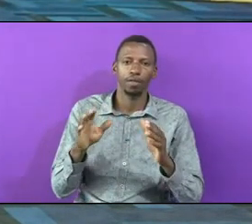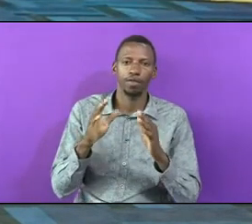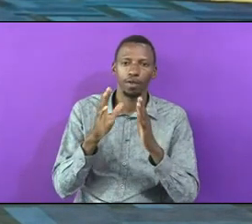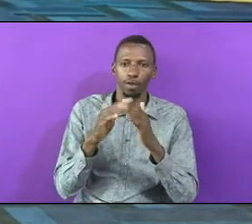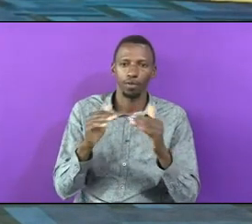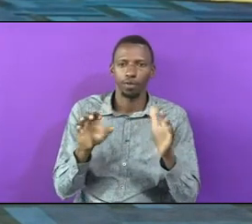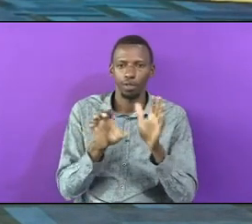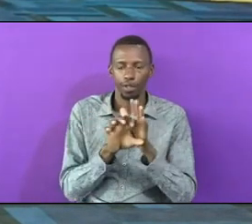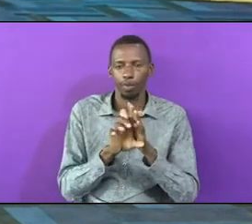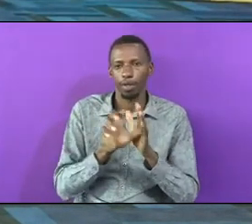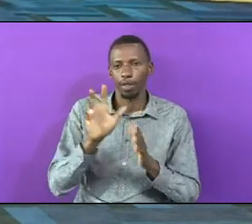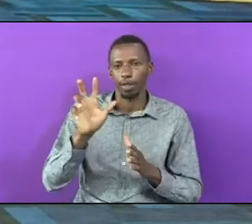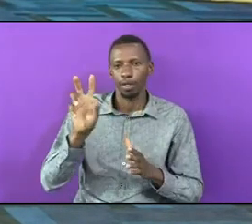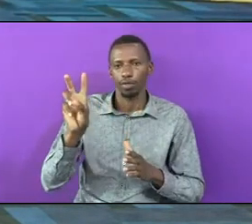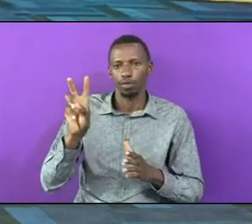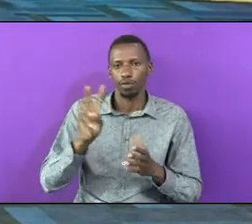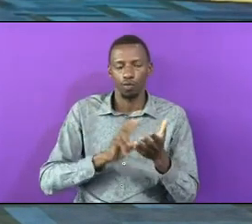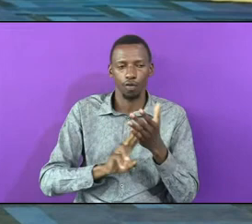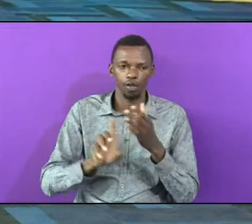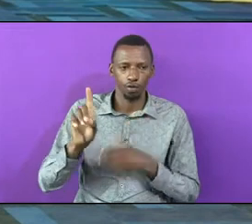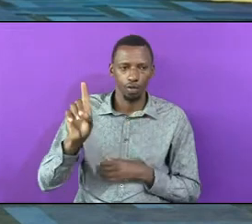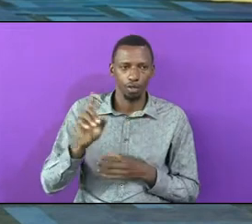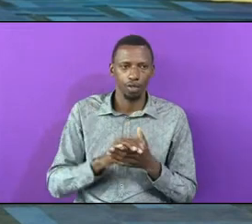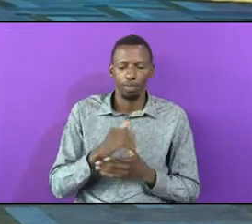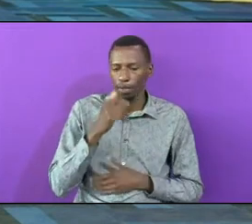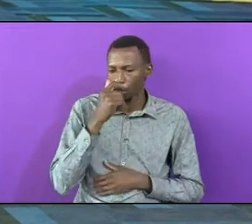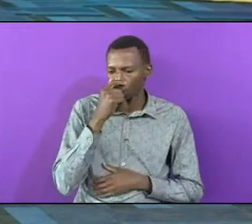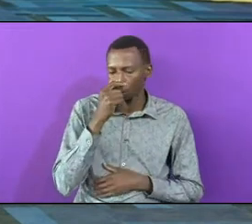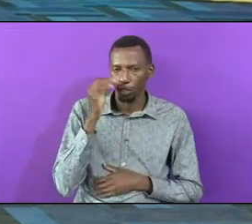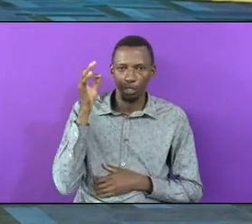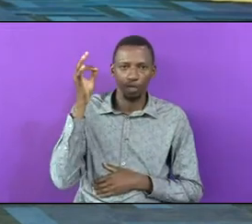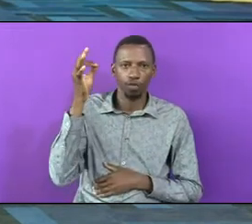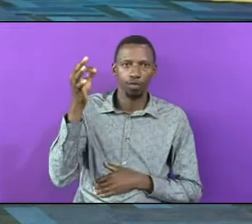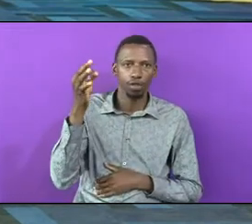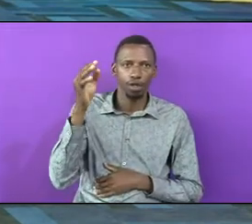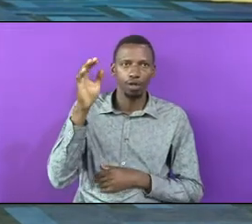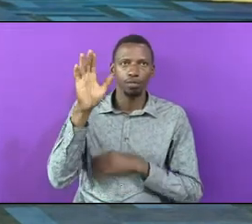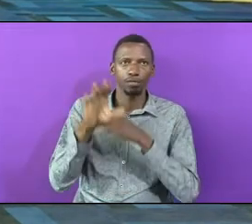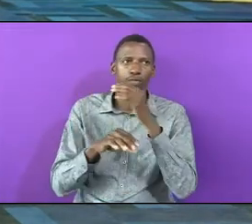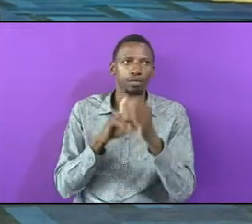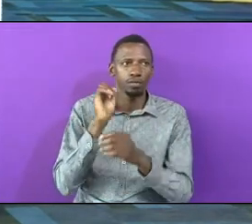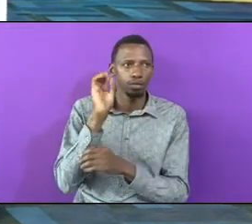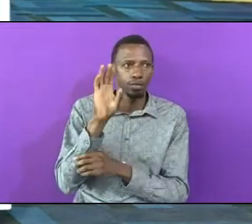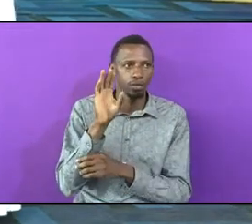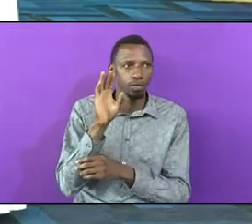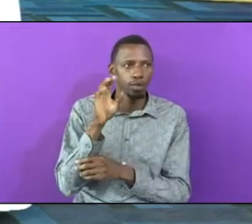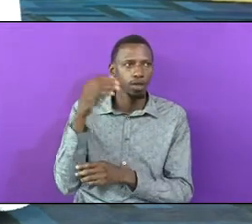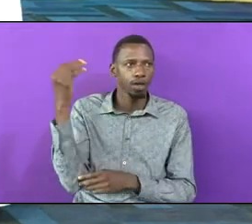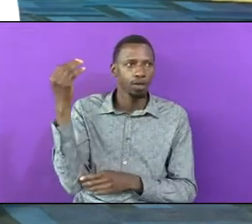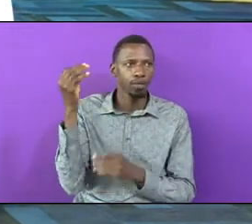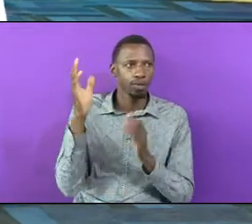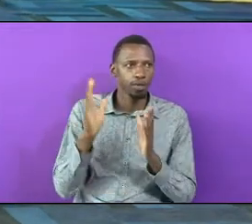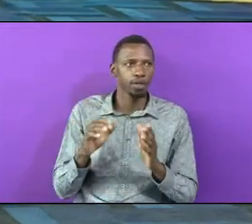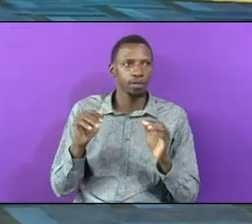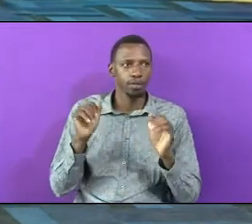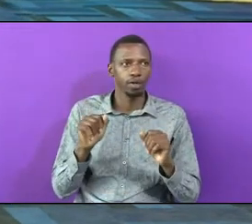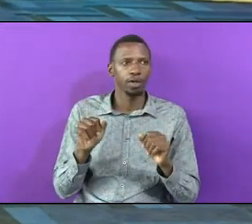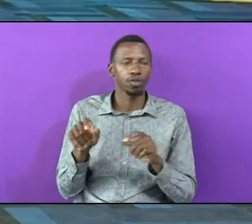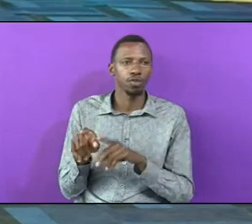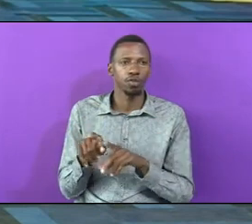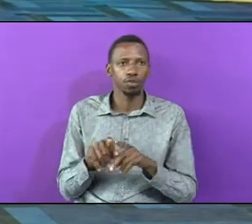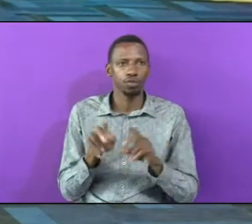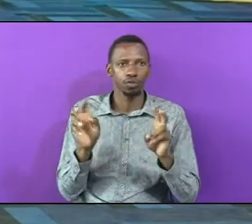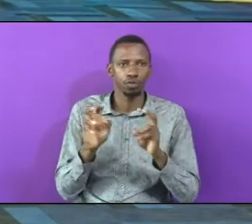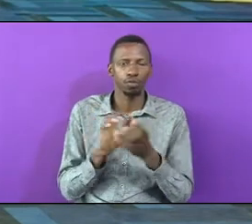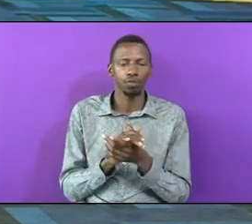Chapter 32 Verse One I Wish In The Future We Put The Projector So That The Preacher Can Also Read With The Congregation Let's